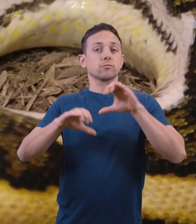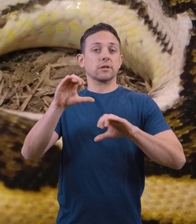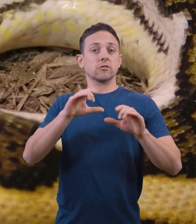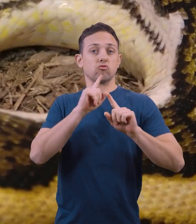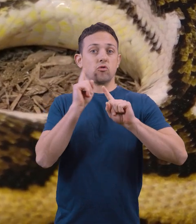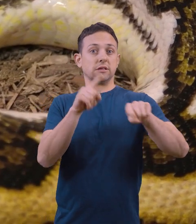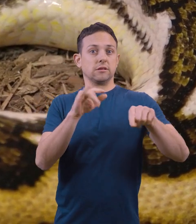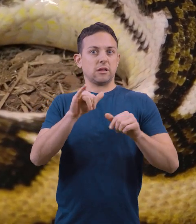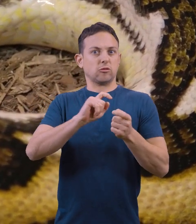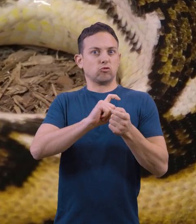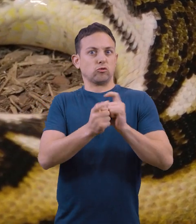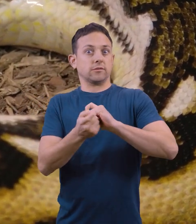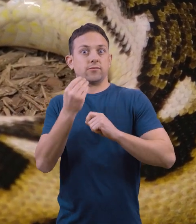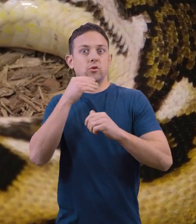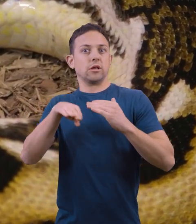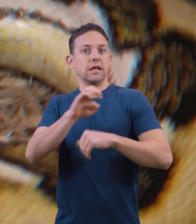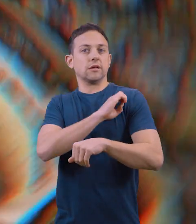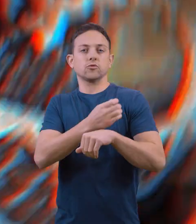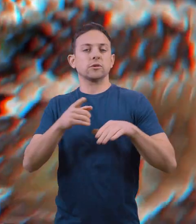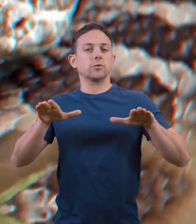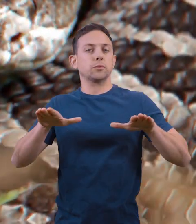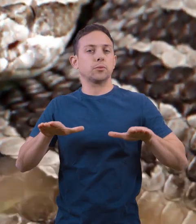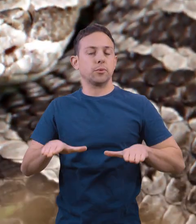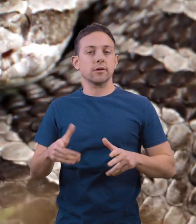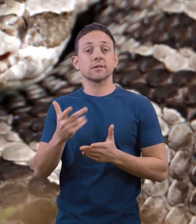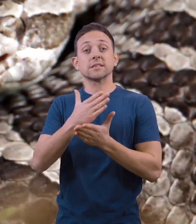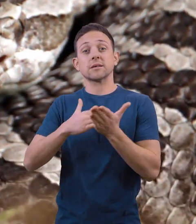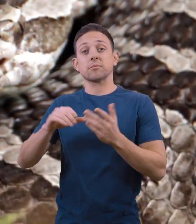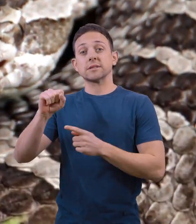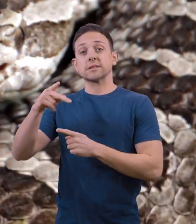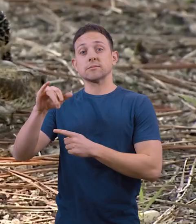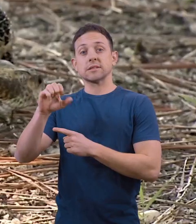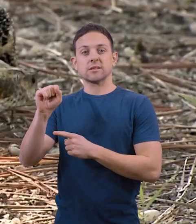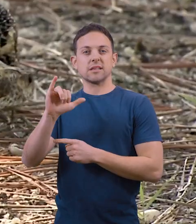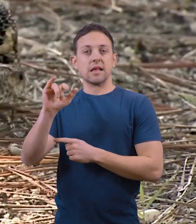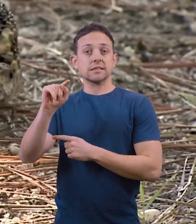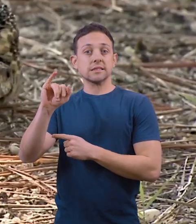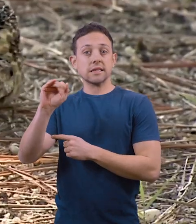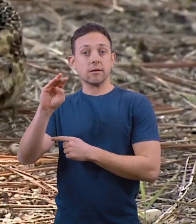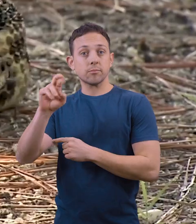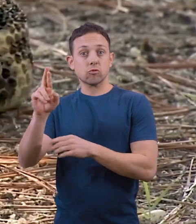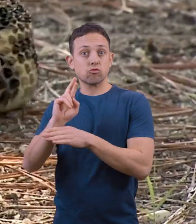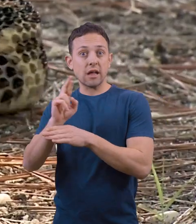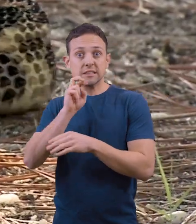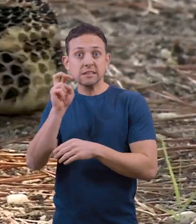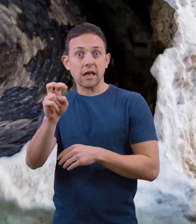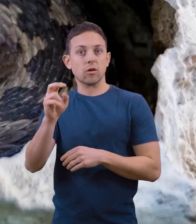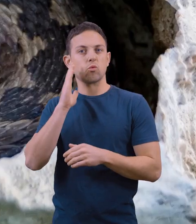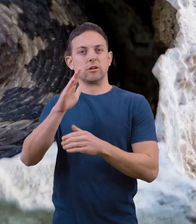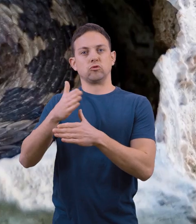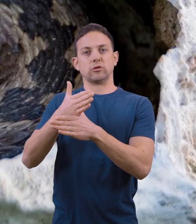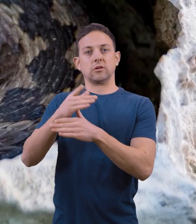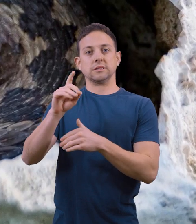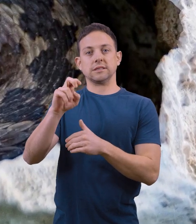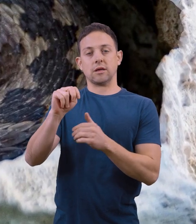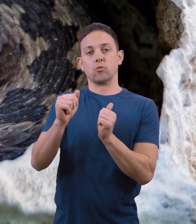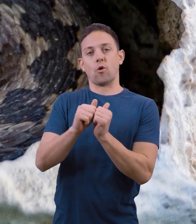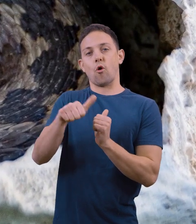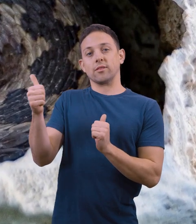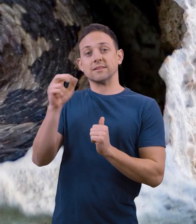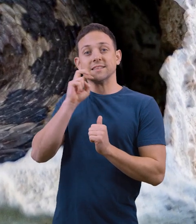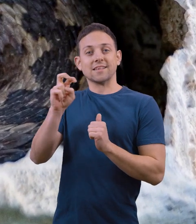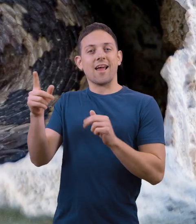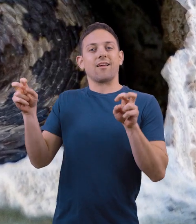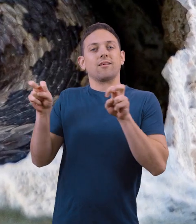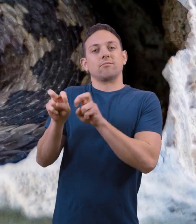reactions that change food into energy. Some species, like timber rattlesnakes, will share a den and